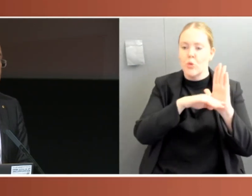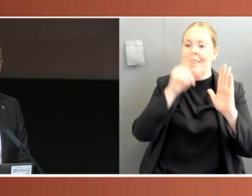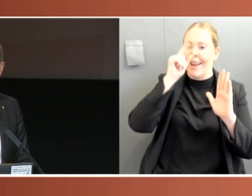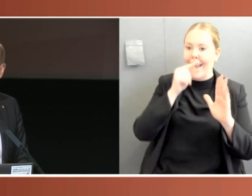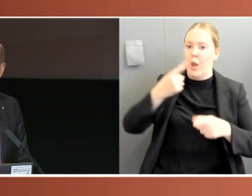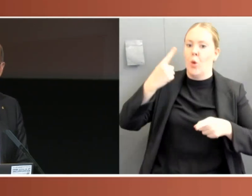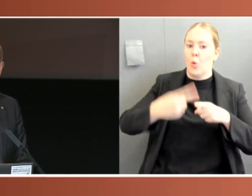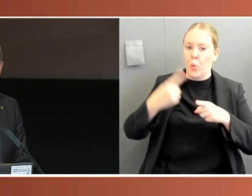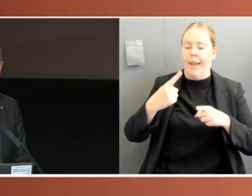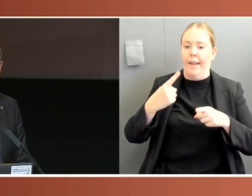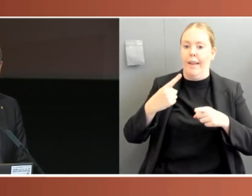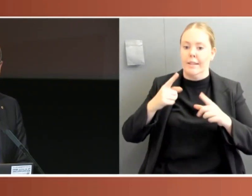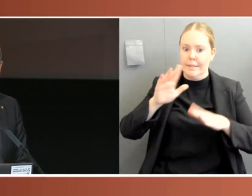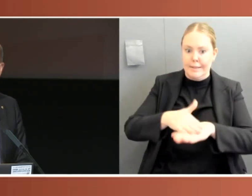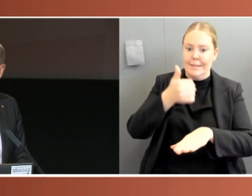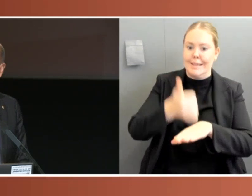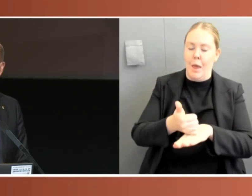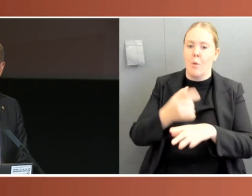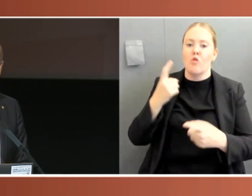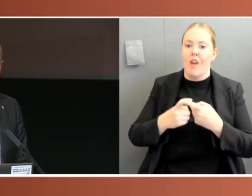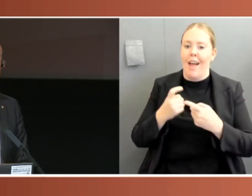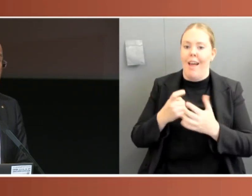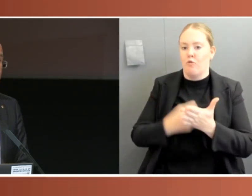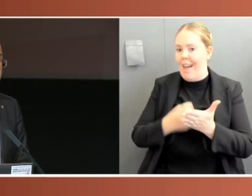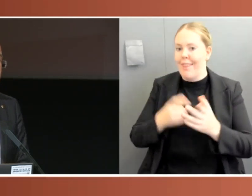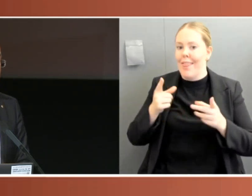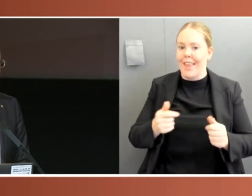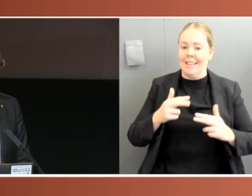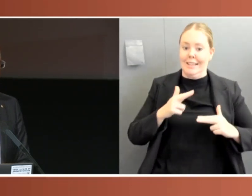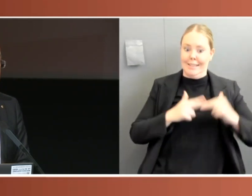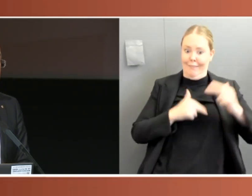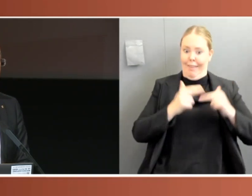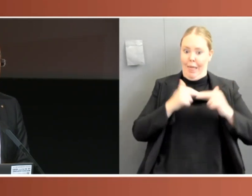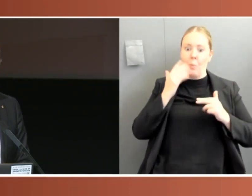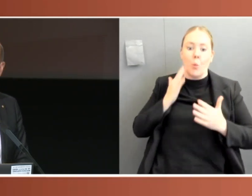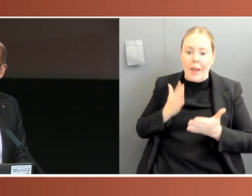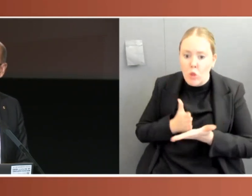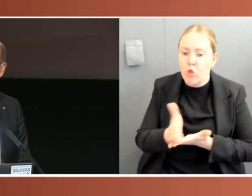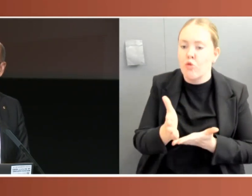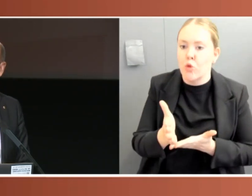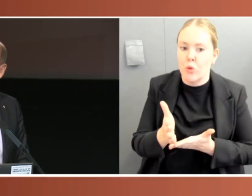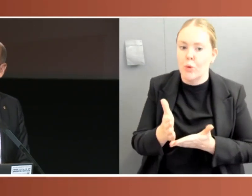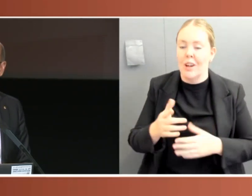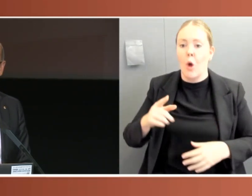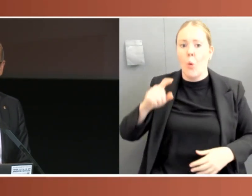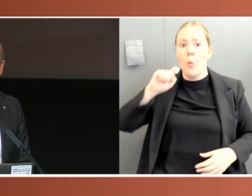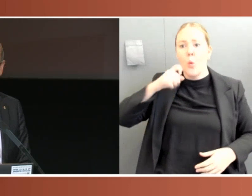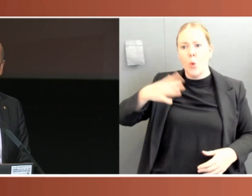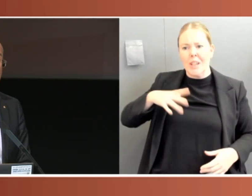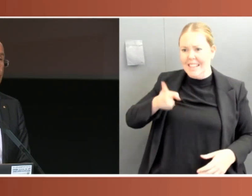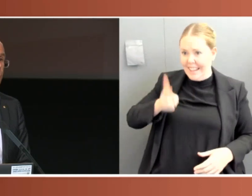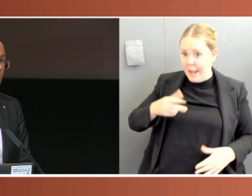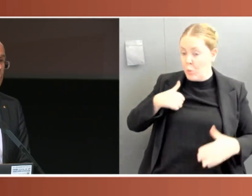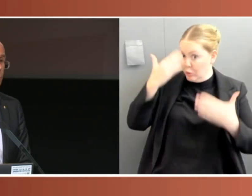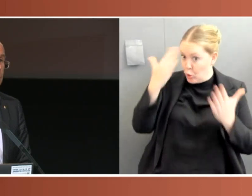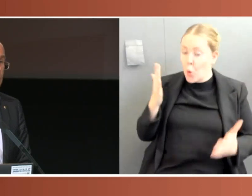opposed to being developed on the run. It is foreseeable that we will need these things again. We don't know when, we don't know how, but